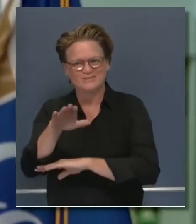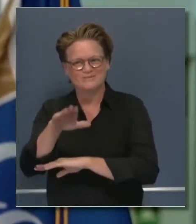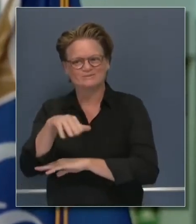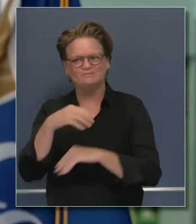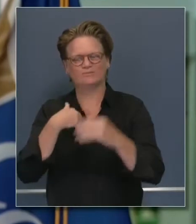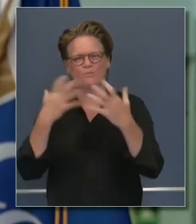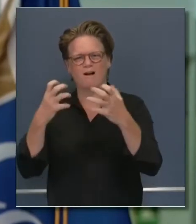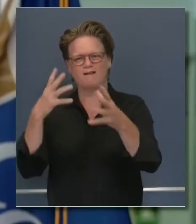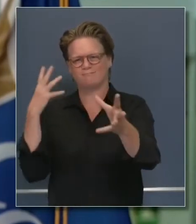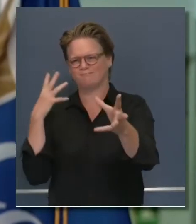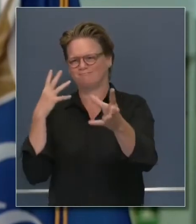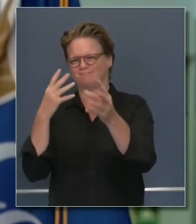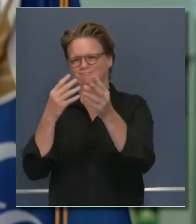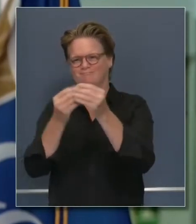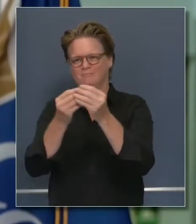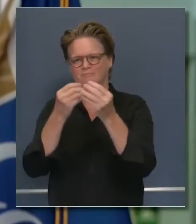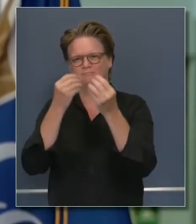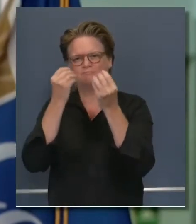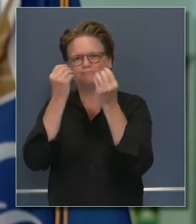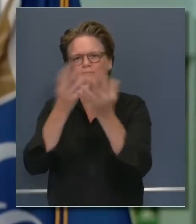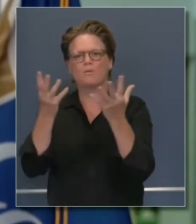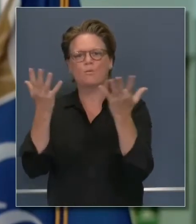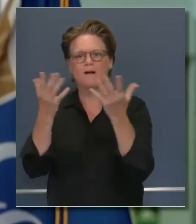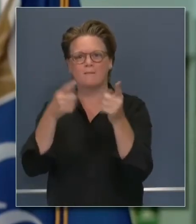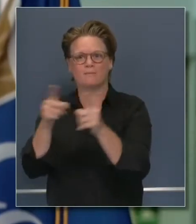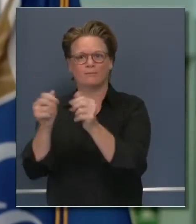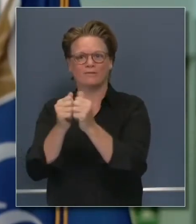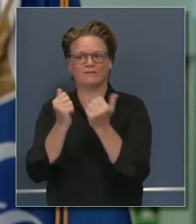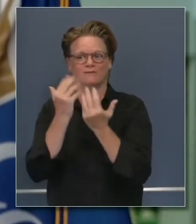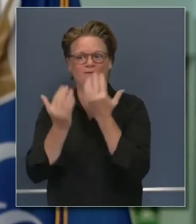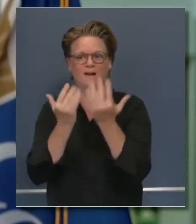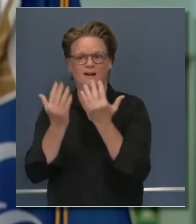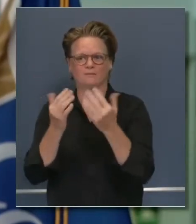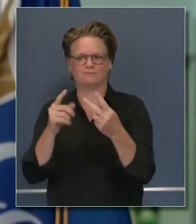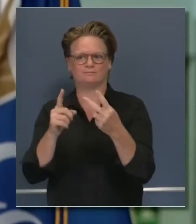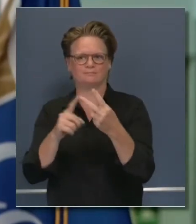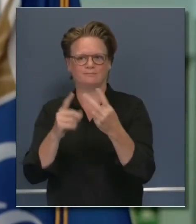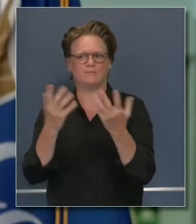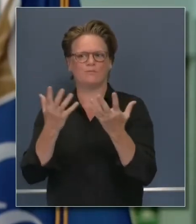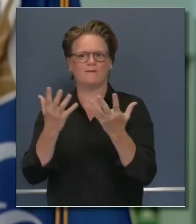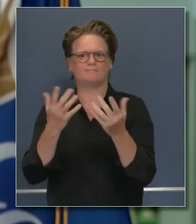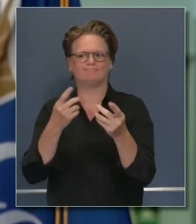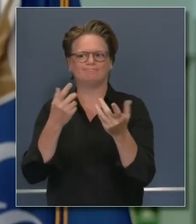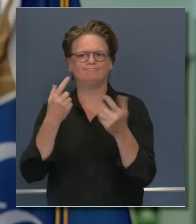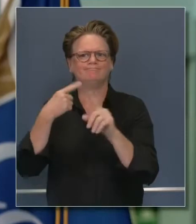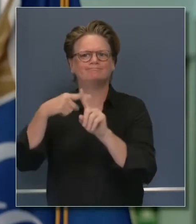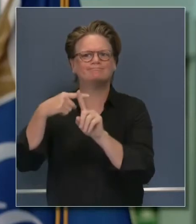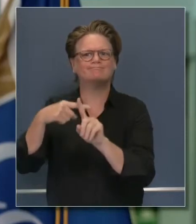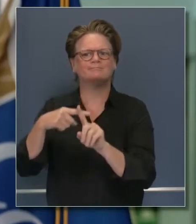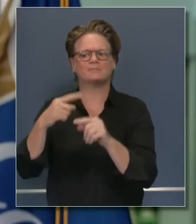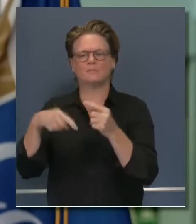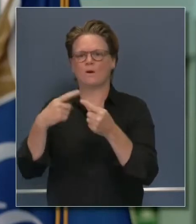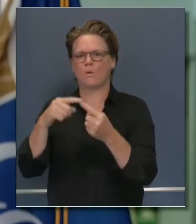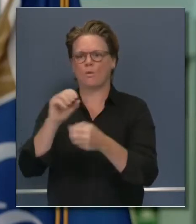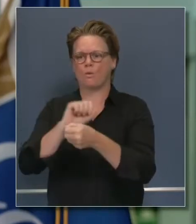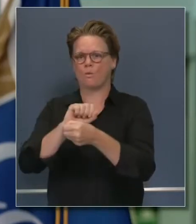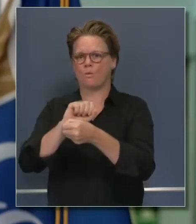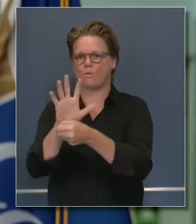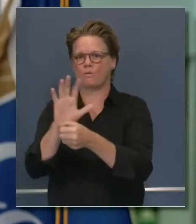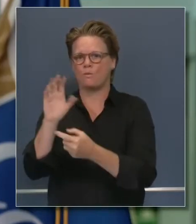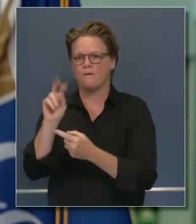today on where we are as it relates to our positivity rate in the state of California where we are with ICUs and hospitalizations